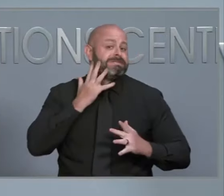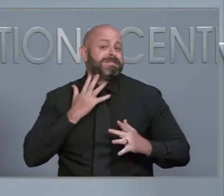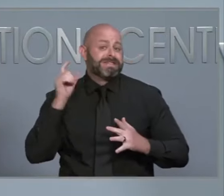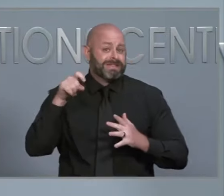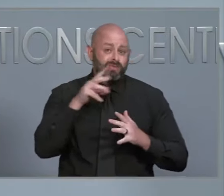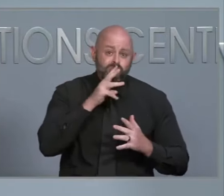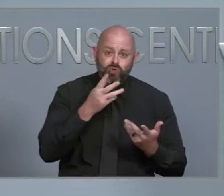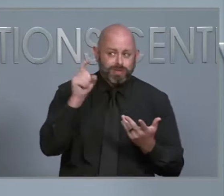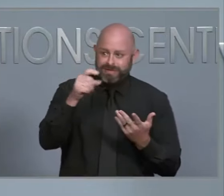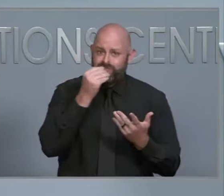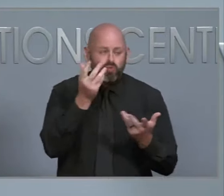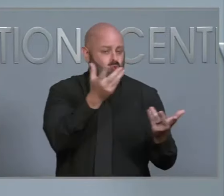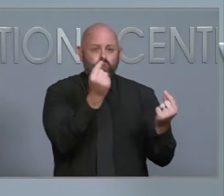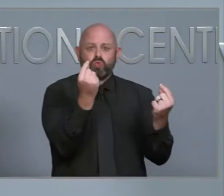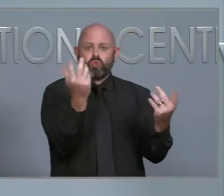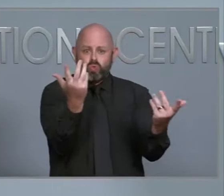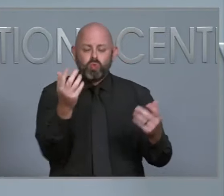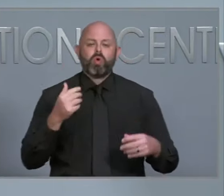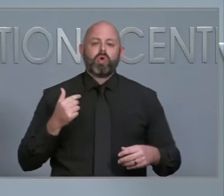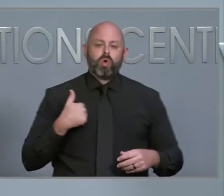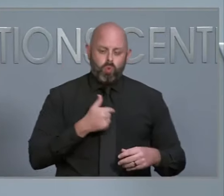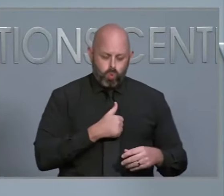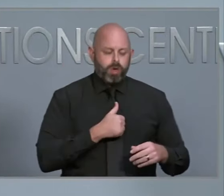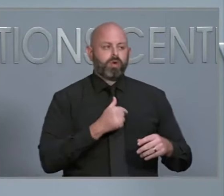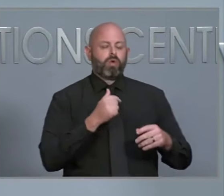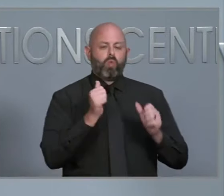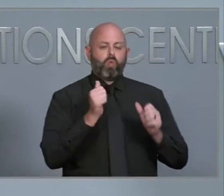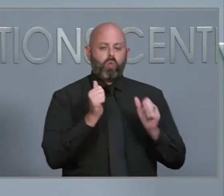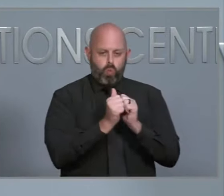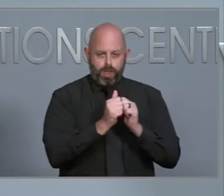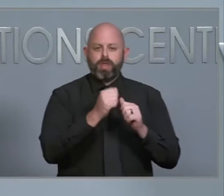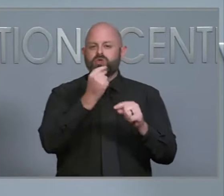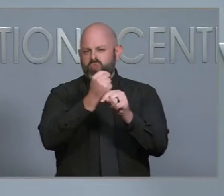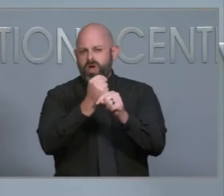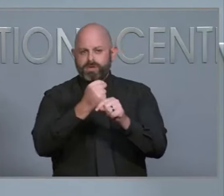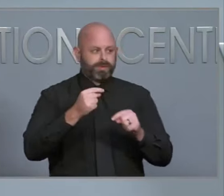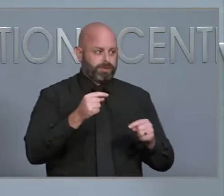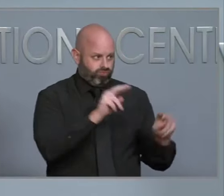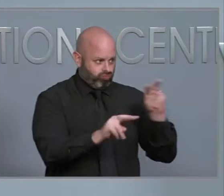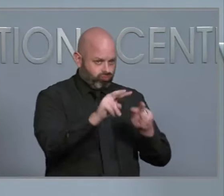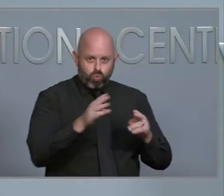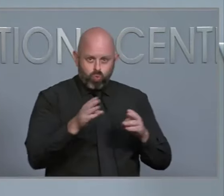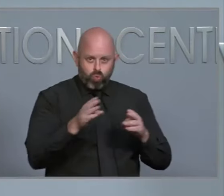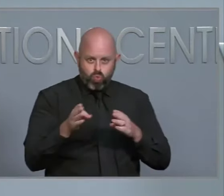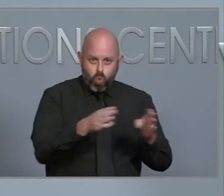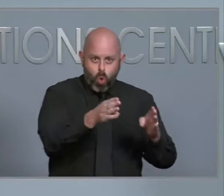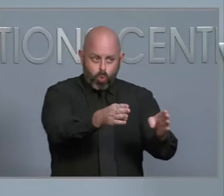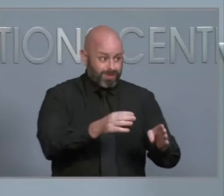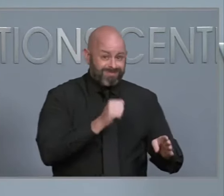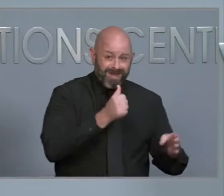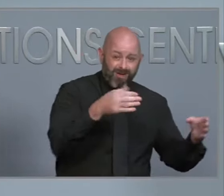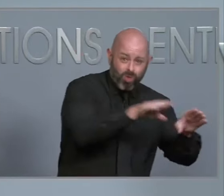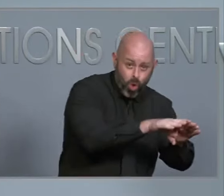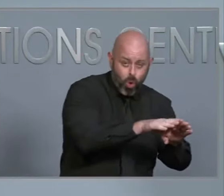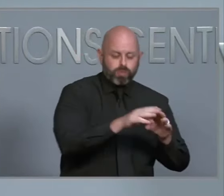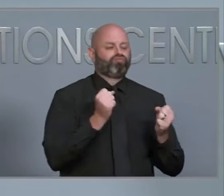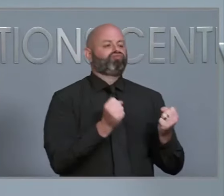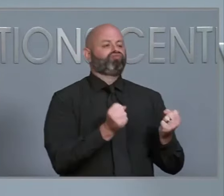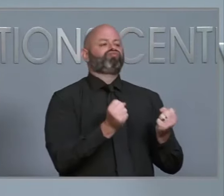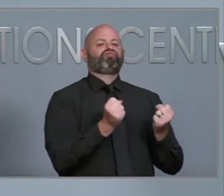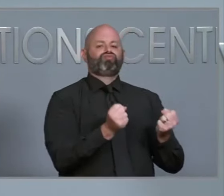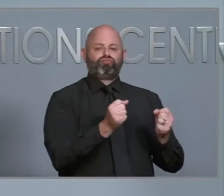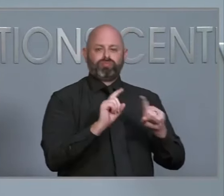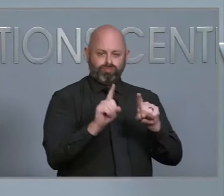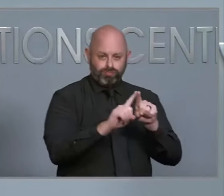both ground transportation routes as they become more available, while also utilizing some of the air bridge that we have